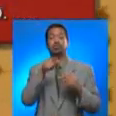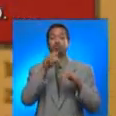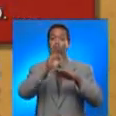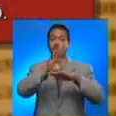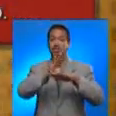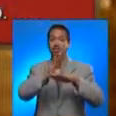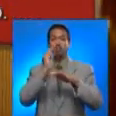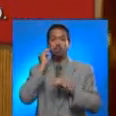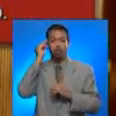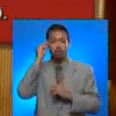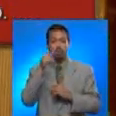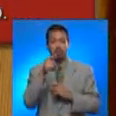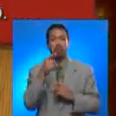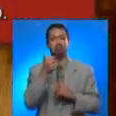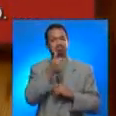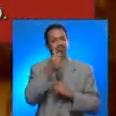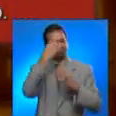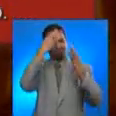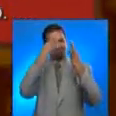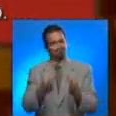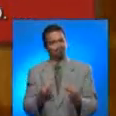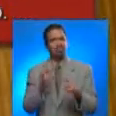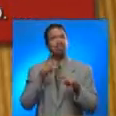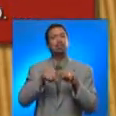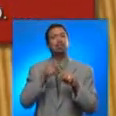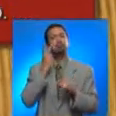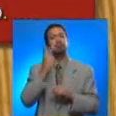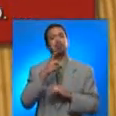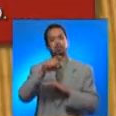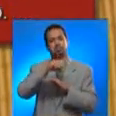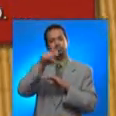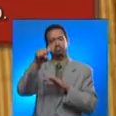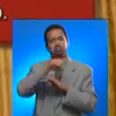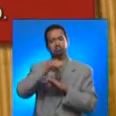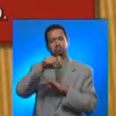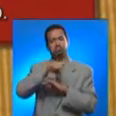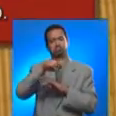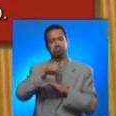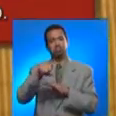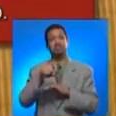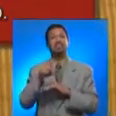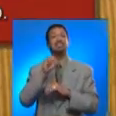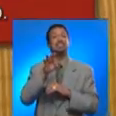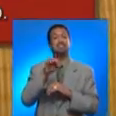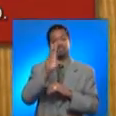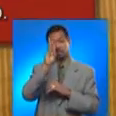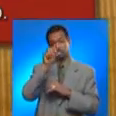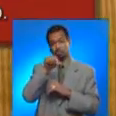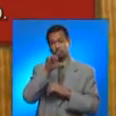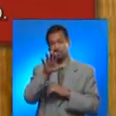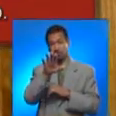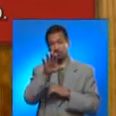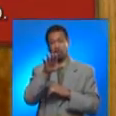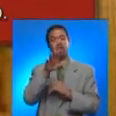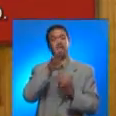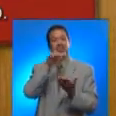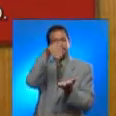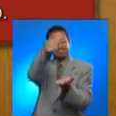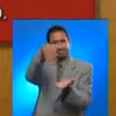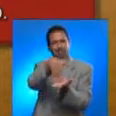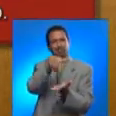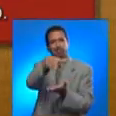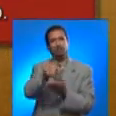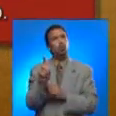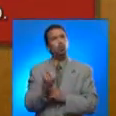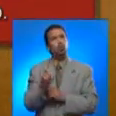According to the seismograph, the epicenter of an earthquake with at least a magnitude 6.5 is located on the ocean near